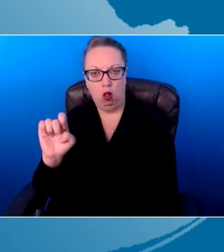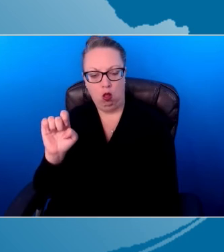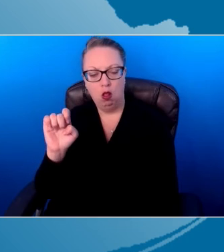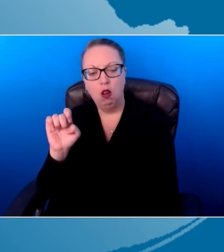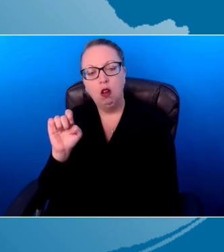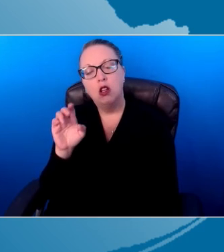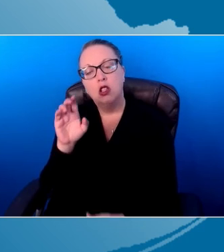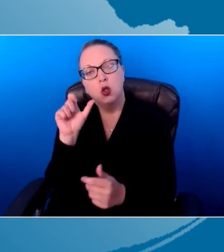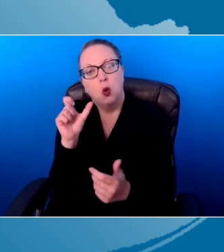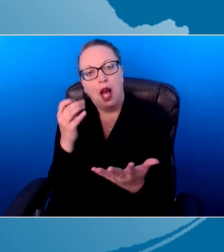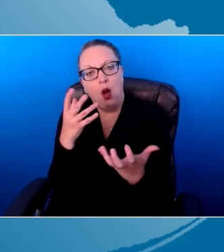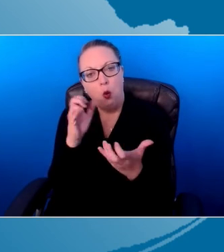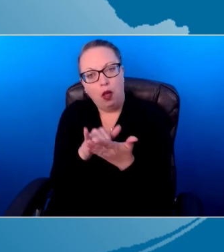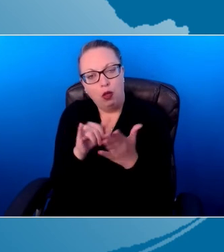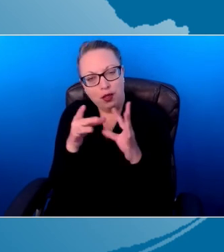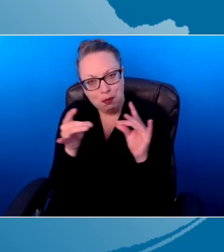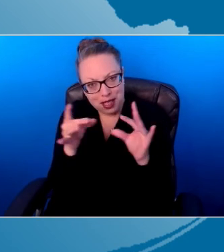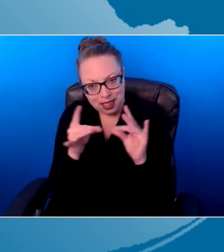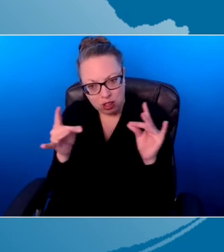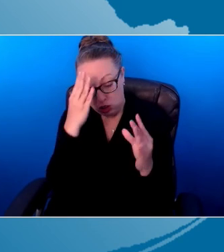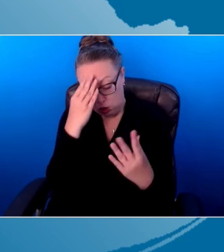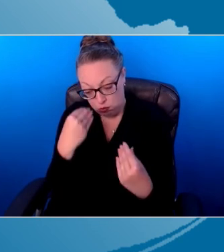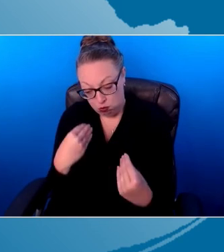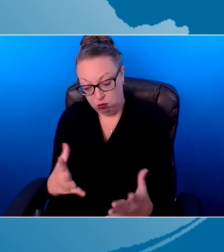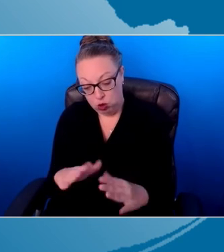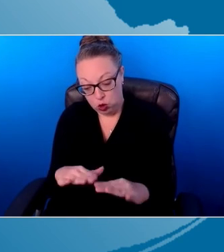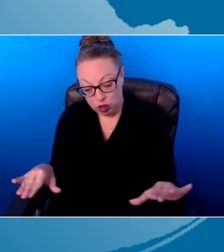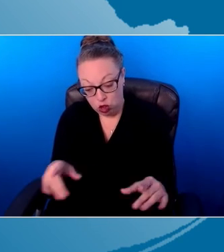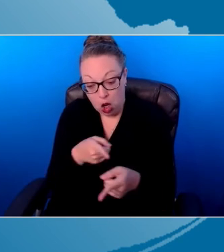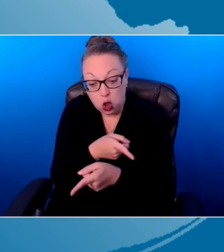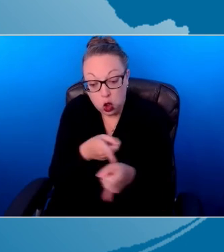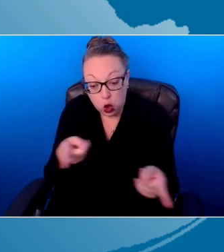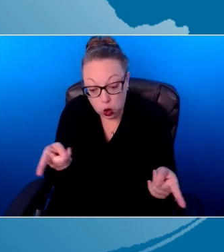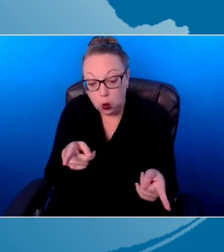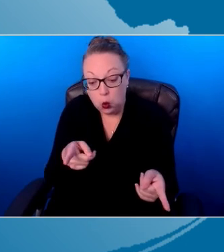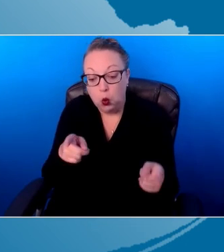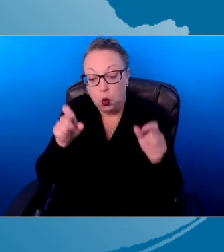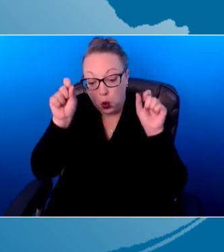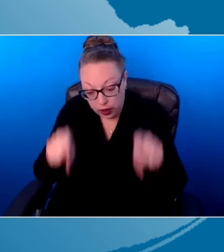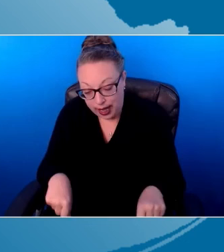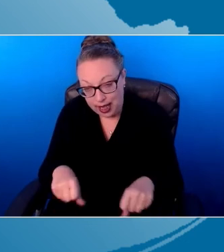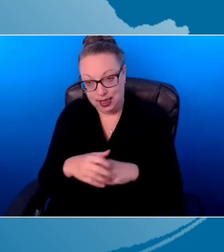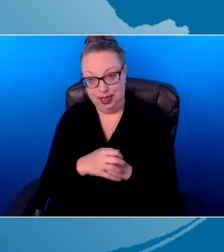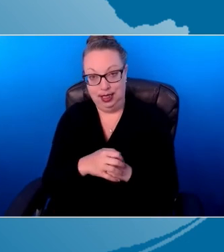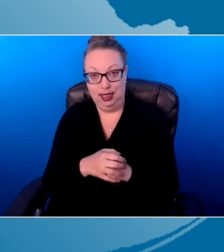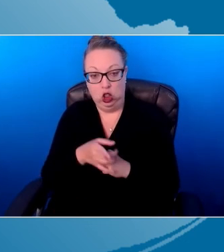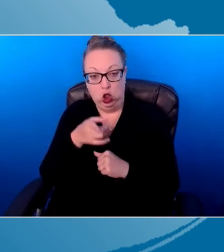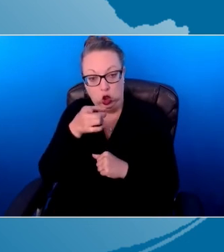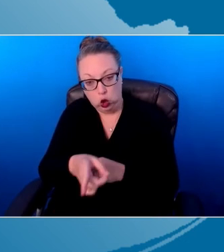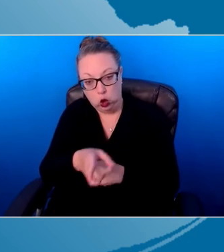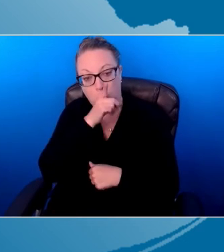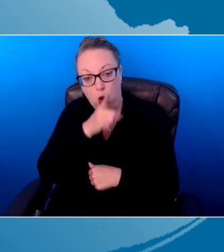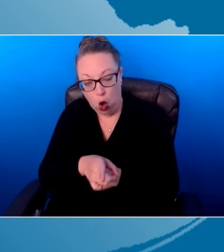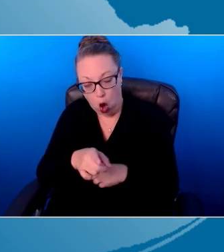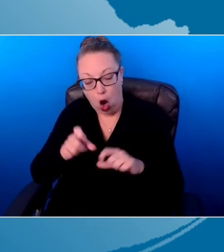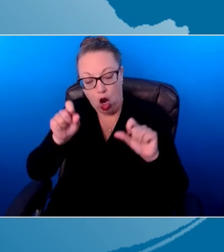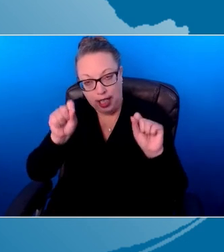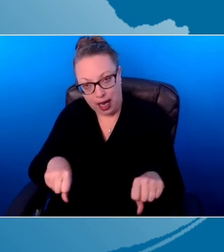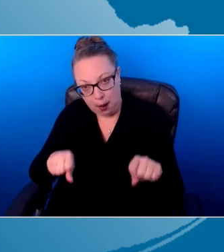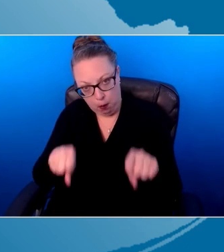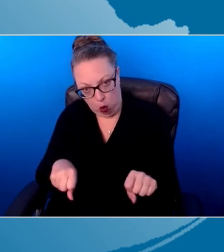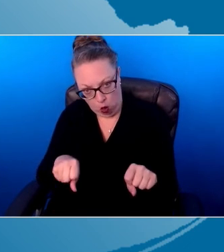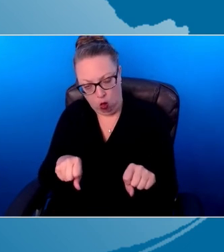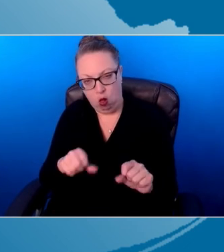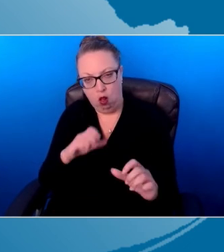send to that child to be, you are capable. You are capable of communicating.